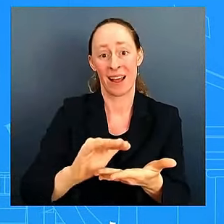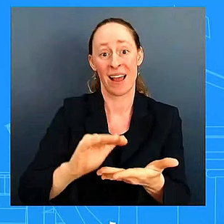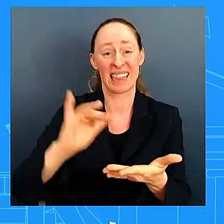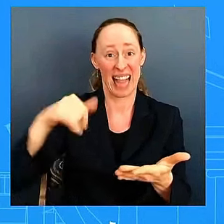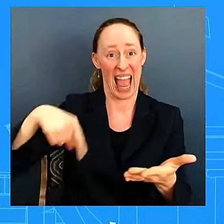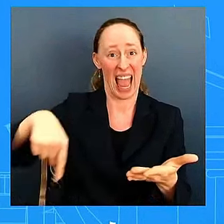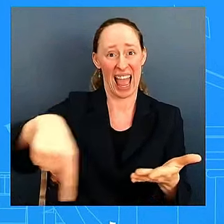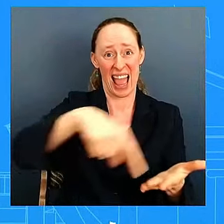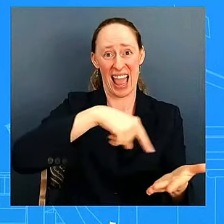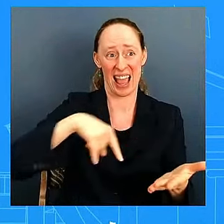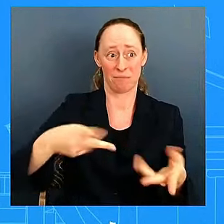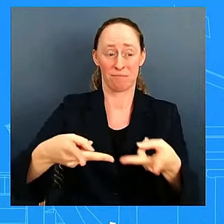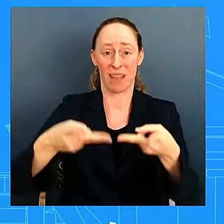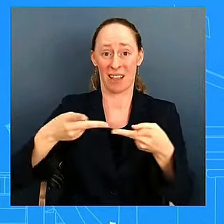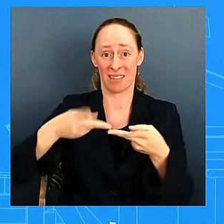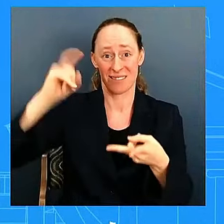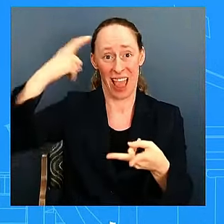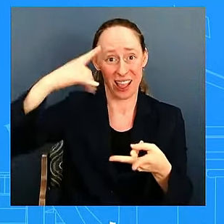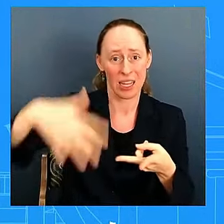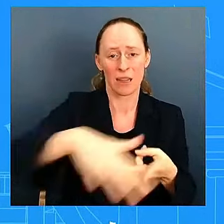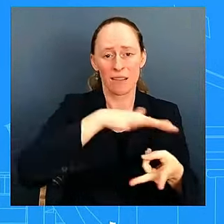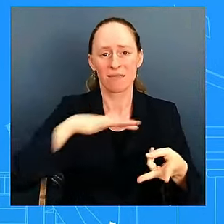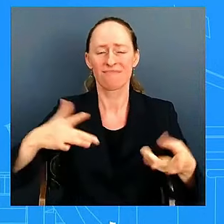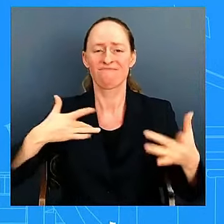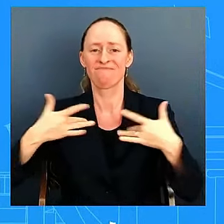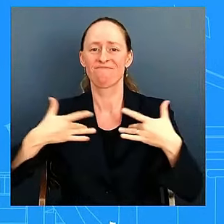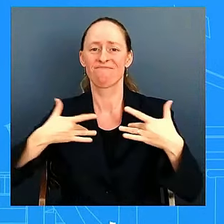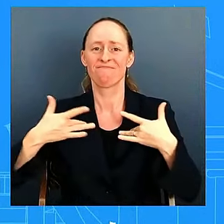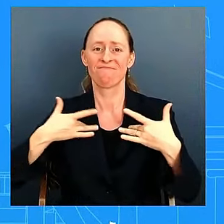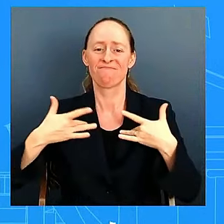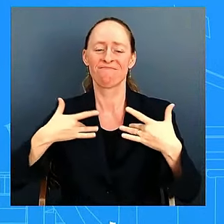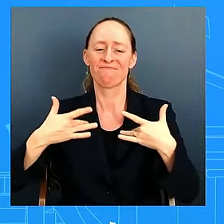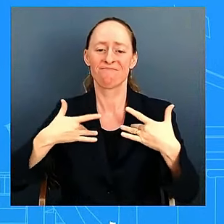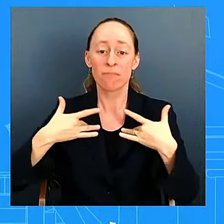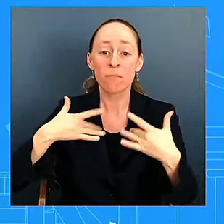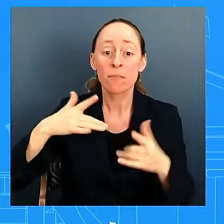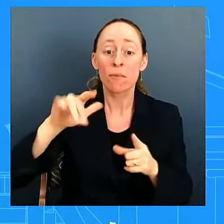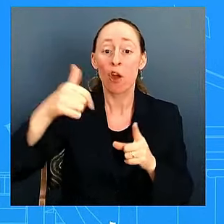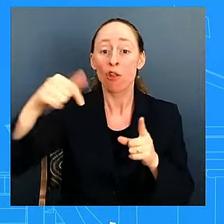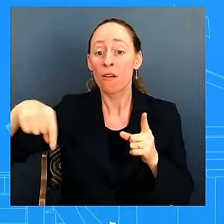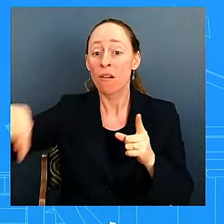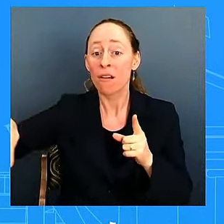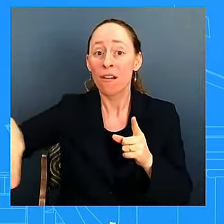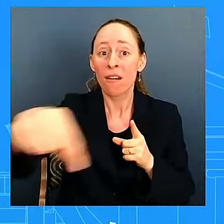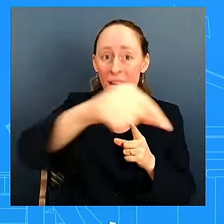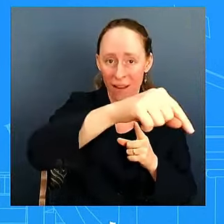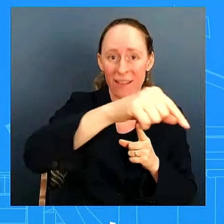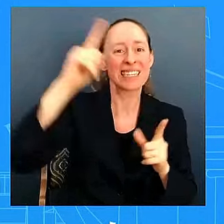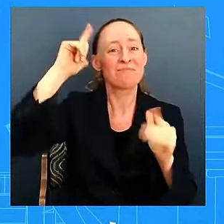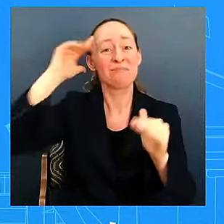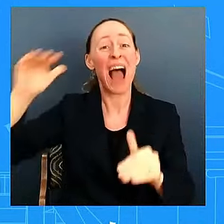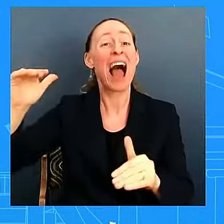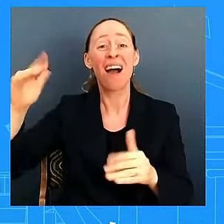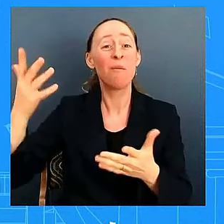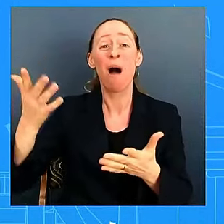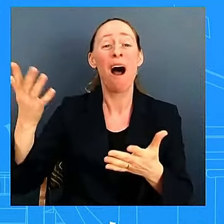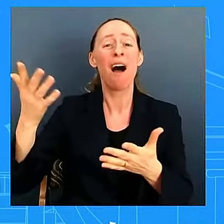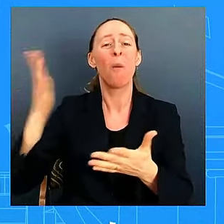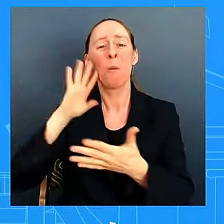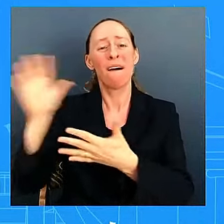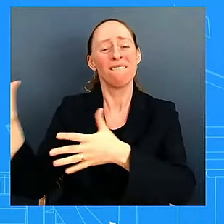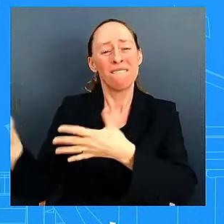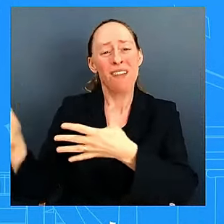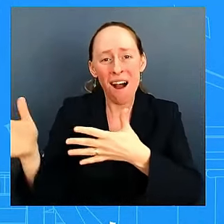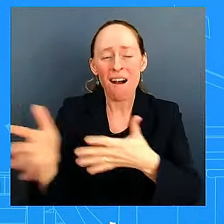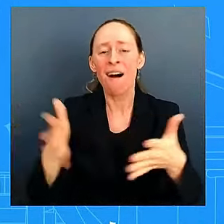wind effects and flooding effects and that's what we briefed to the president as we saw the storm uh moving in our direction